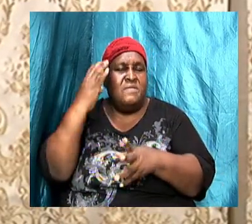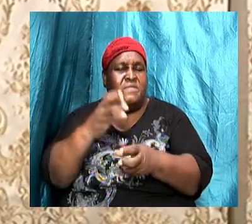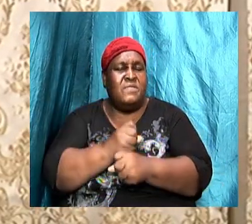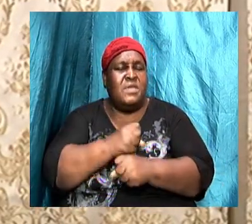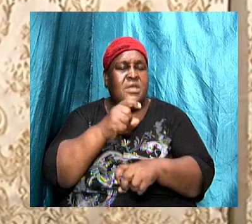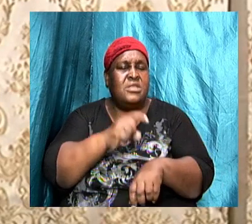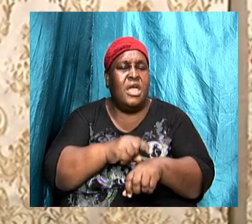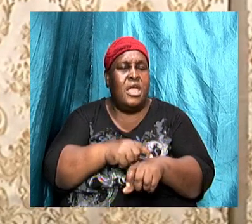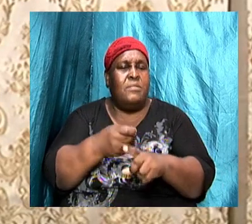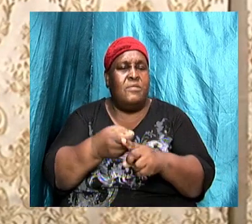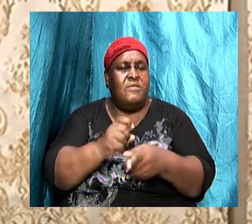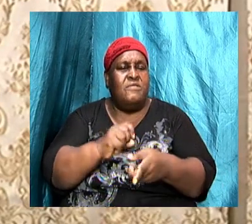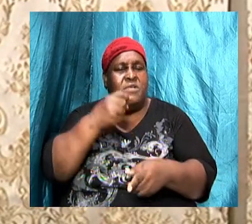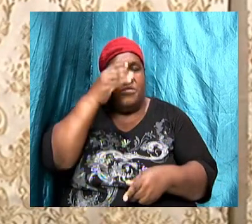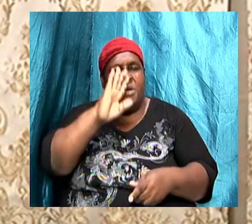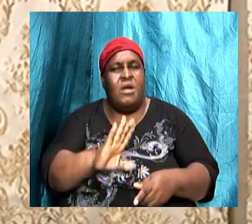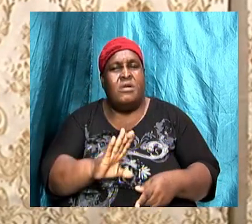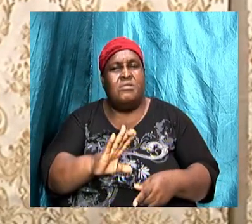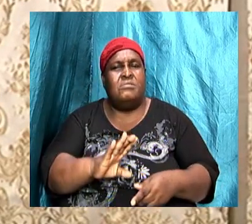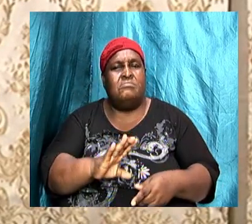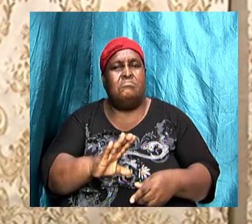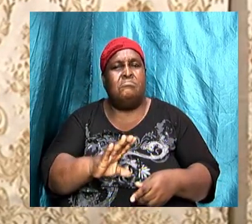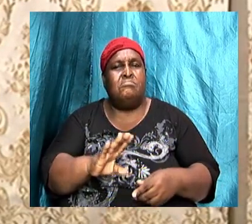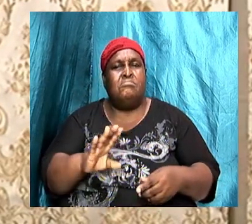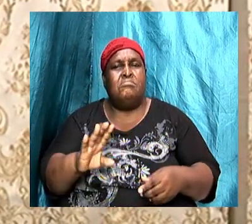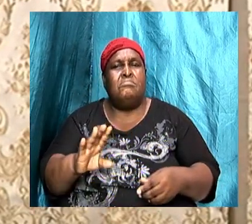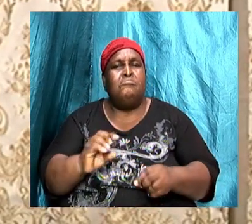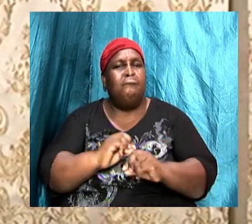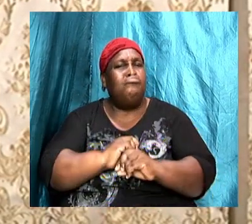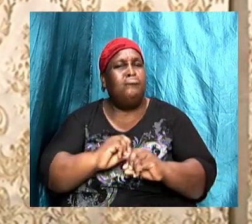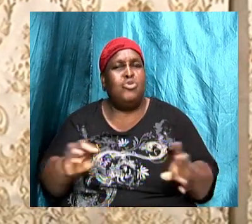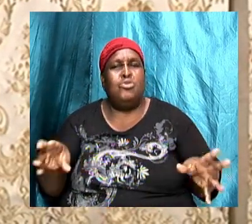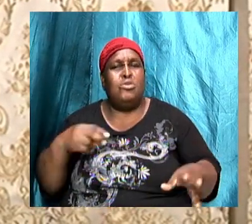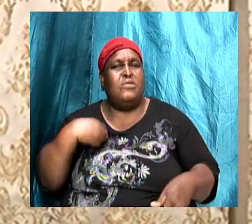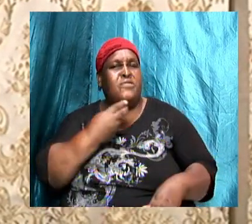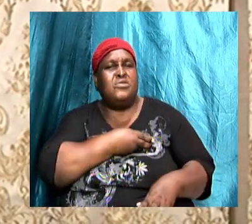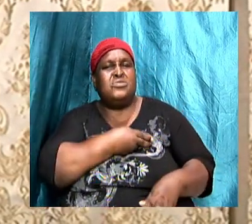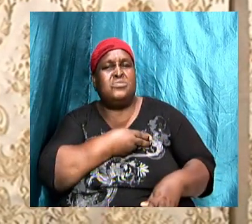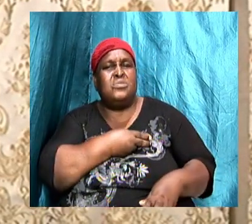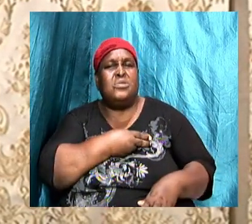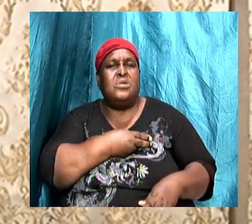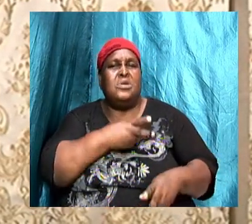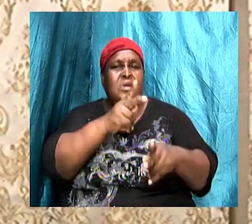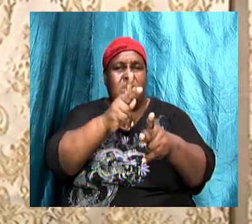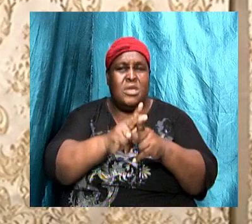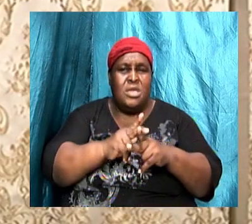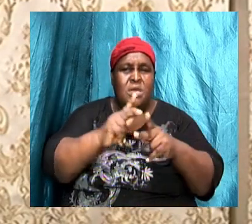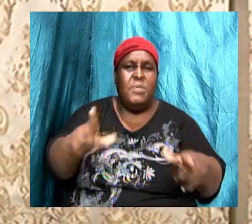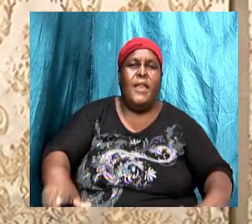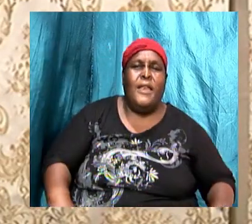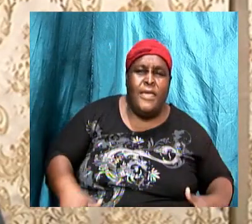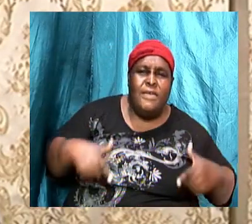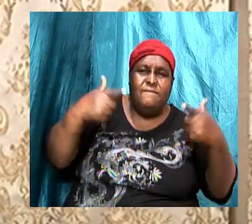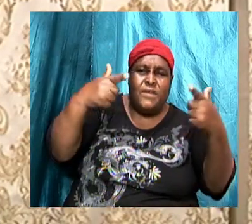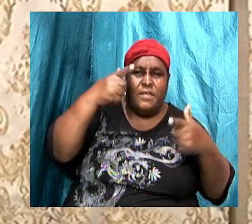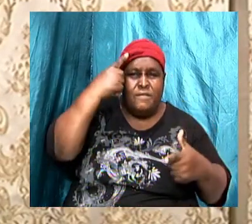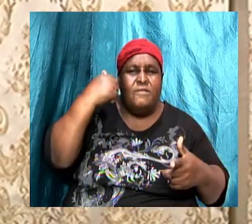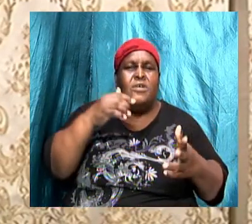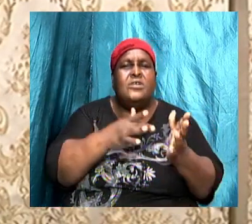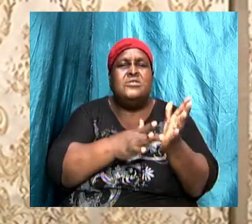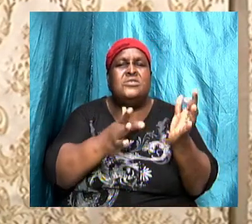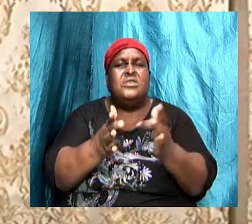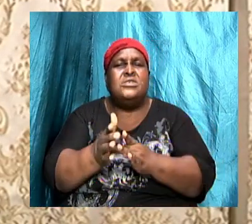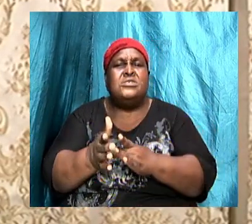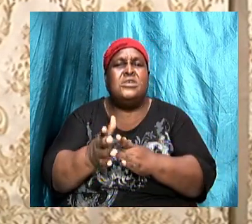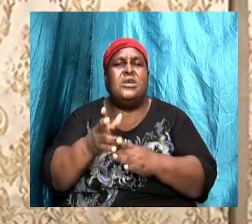from God. None of us are allowed to do that. We must maintain our walk. We must walk right and do our best